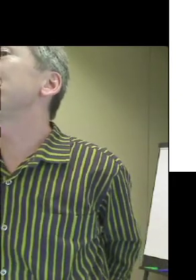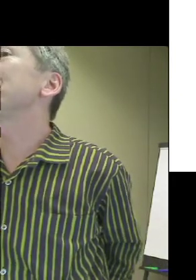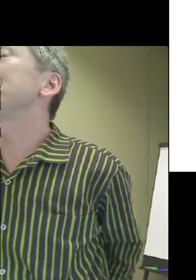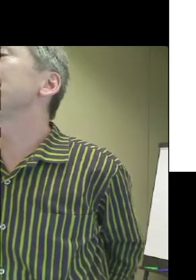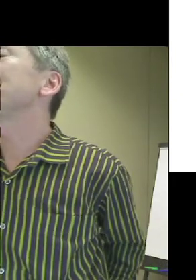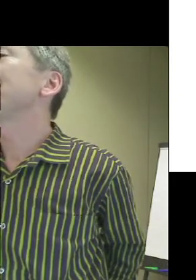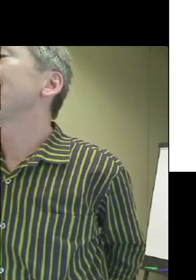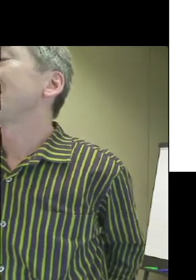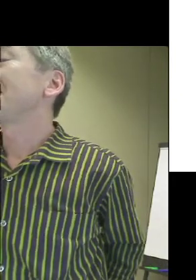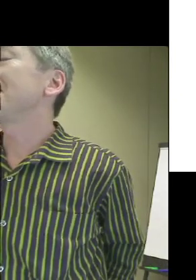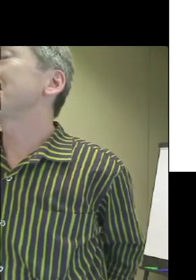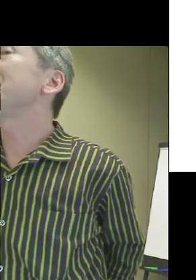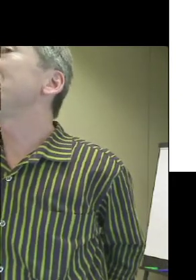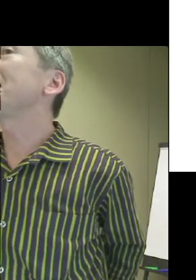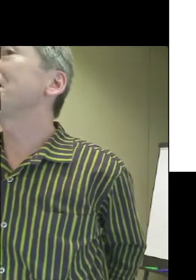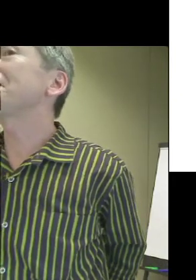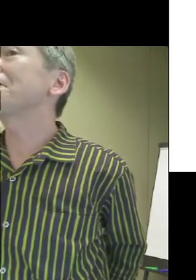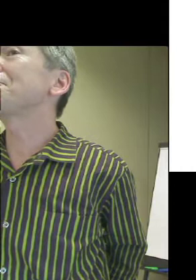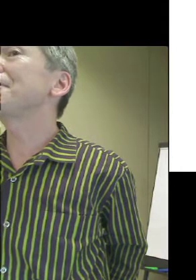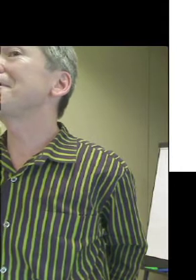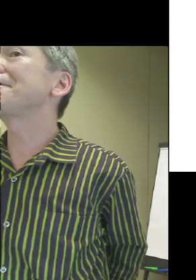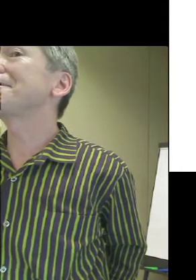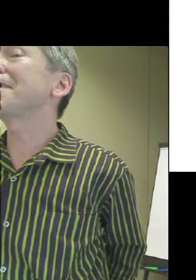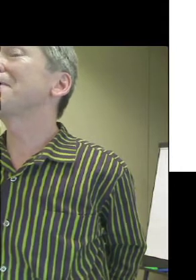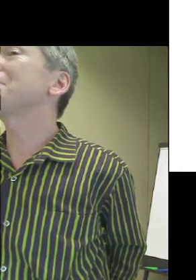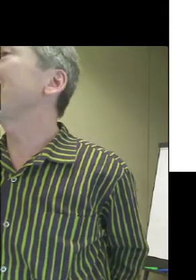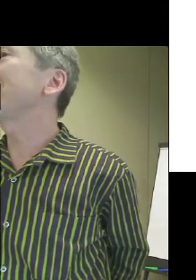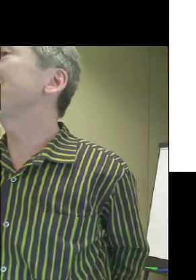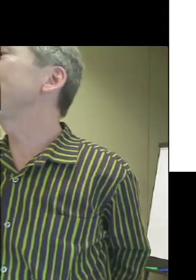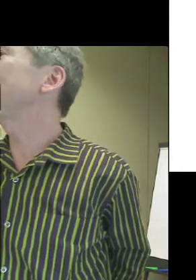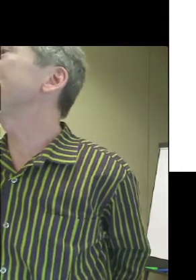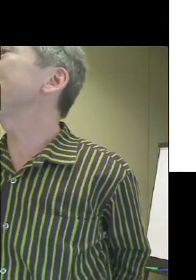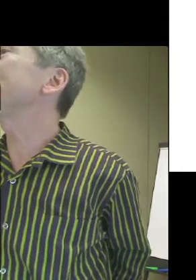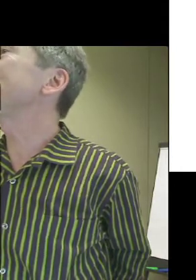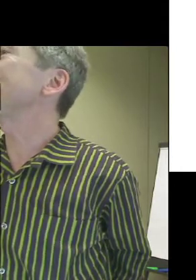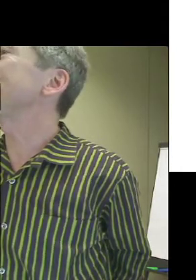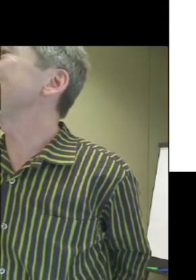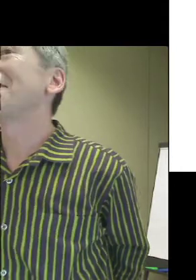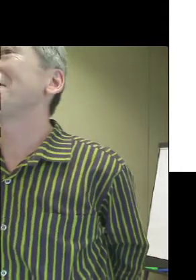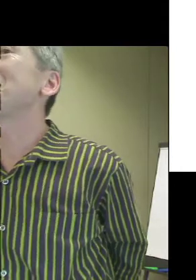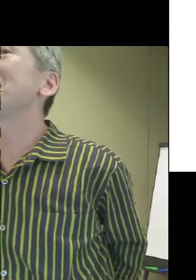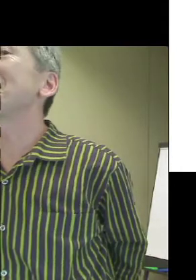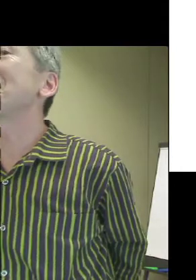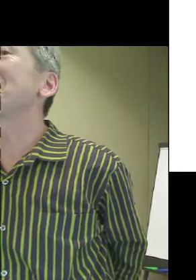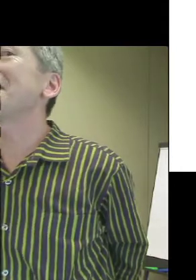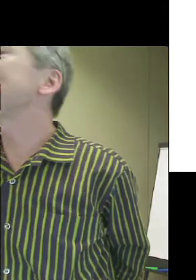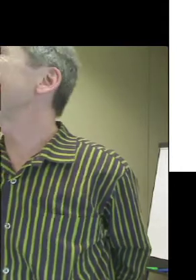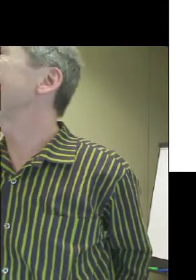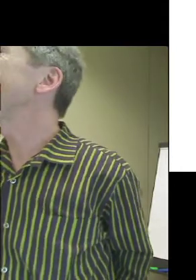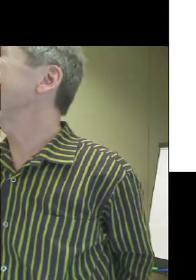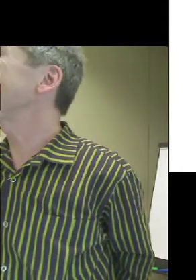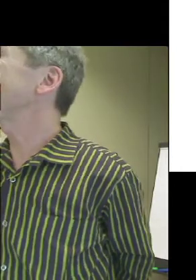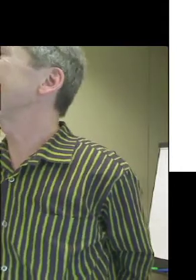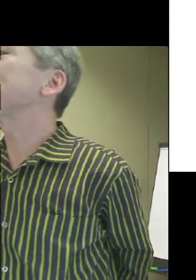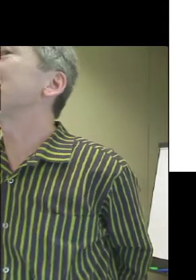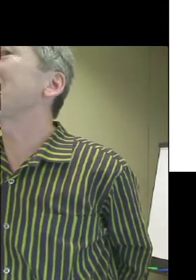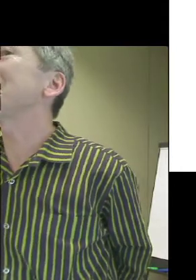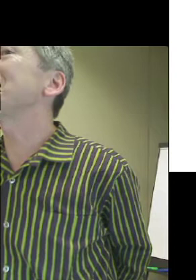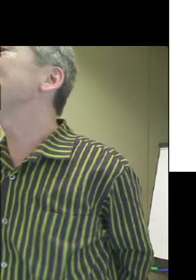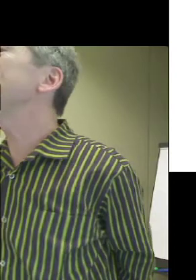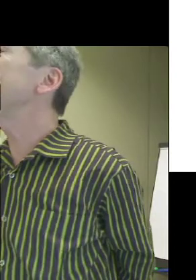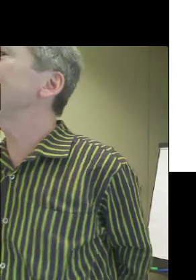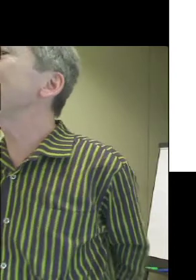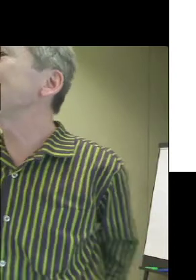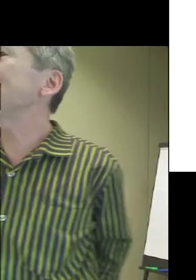It's about the limitless joys and mind-opening spaces that museums are there to offer and